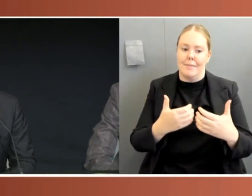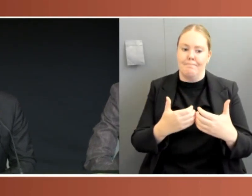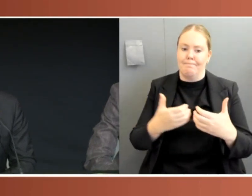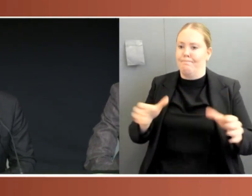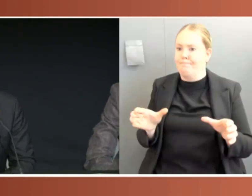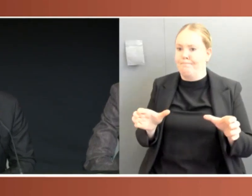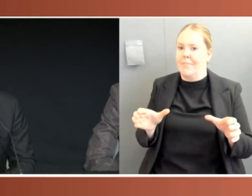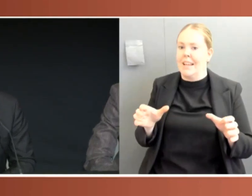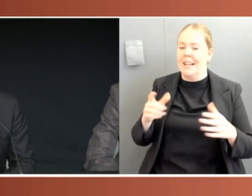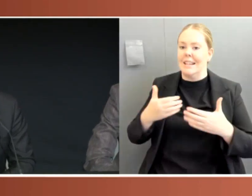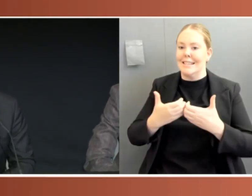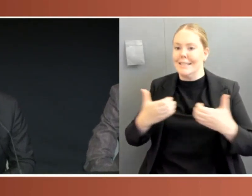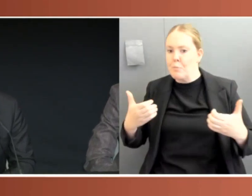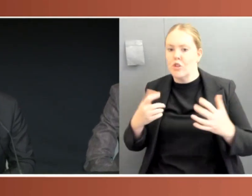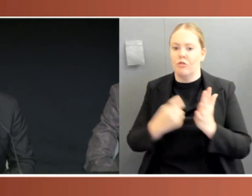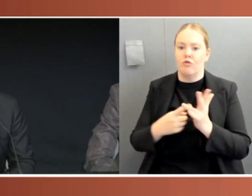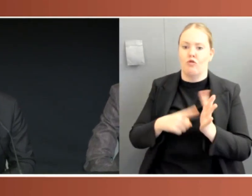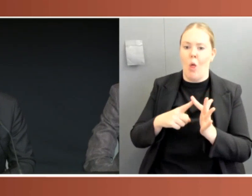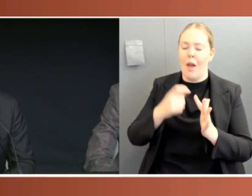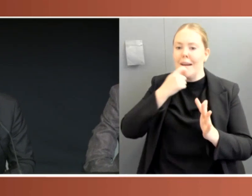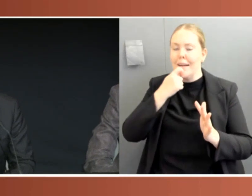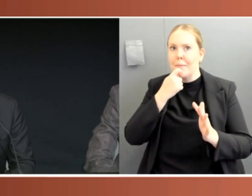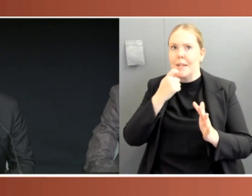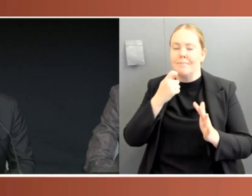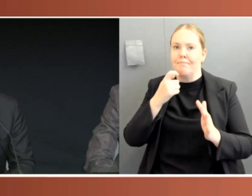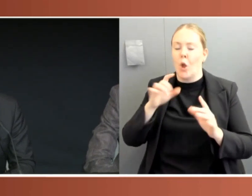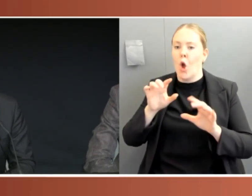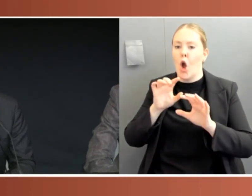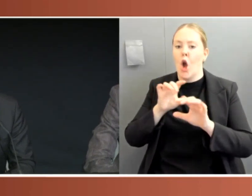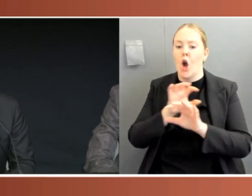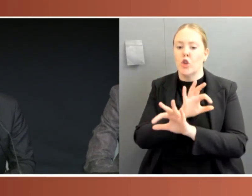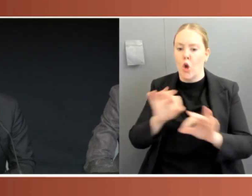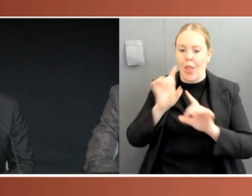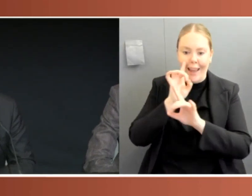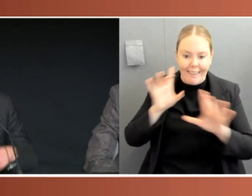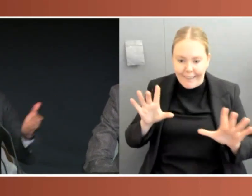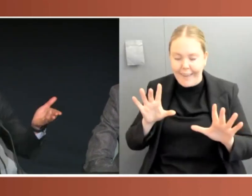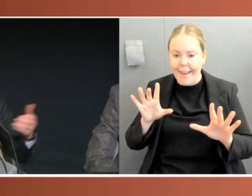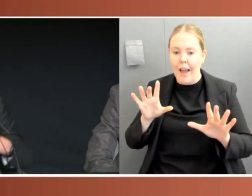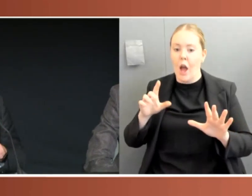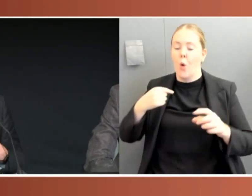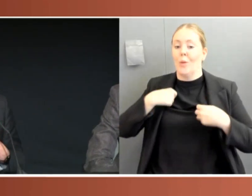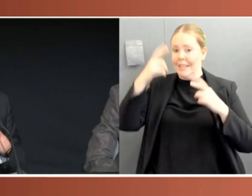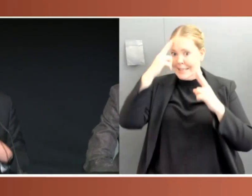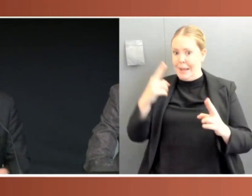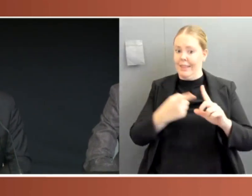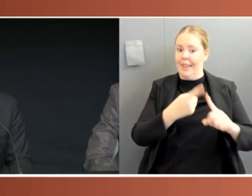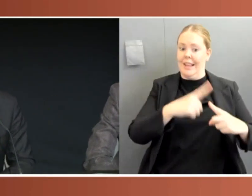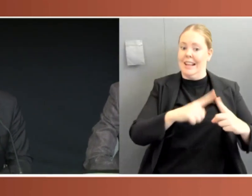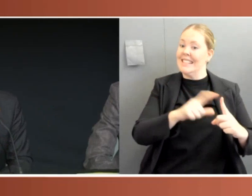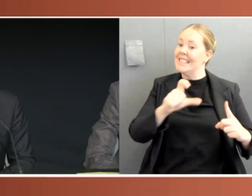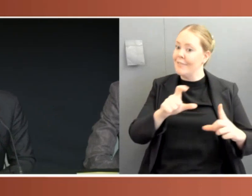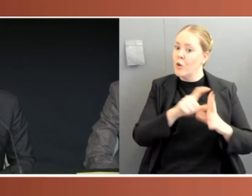publicising this information. It's been expected that the executive itself would do so. And they're real problems. And in fact, that's what the report identifies.